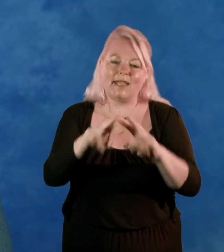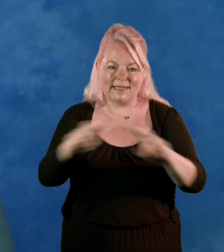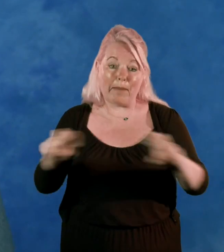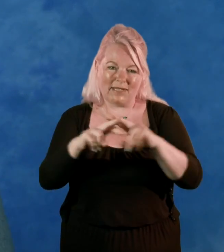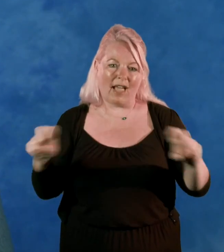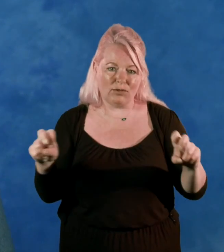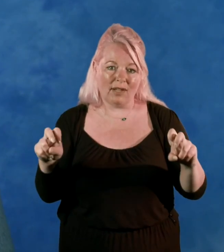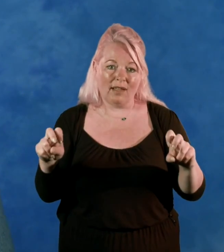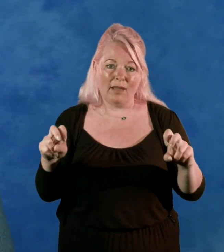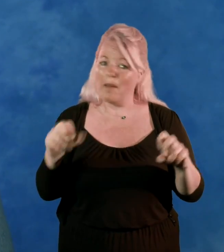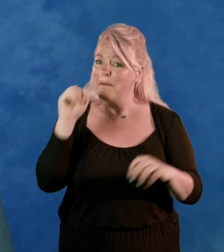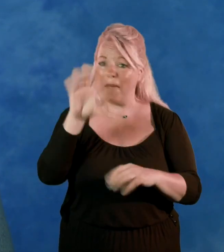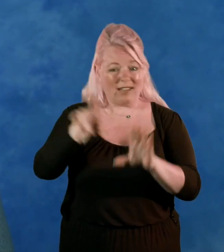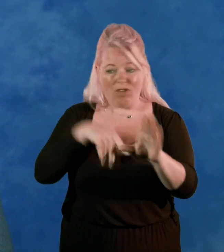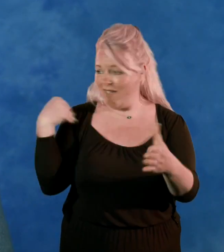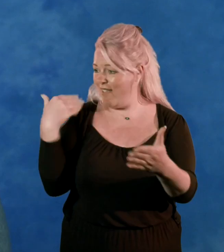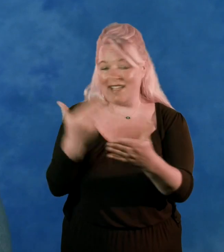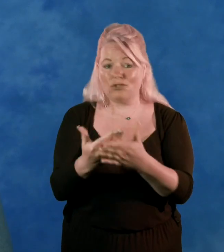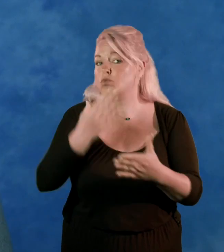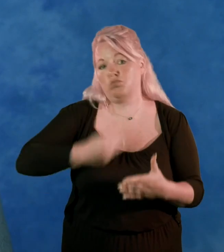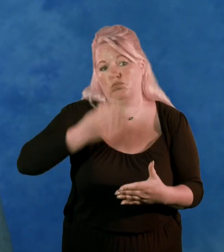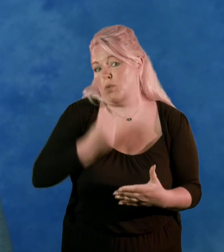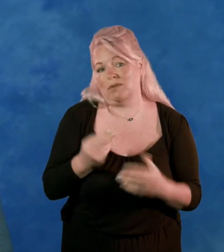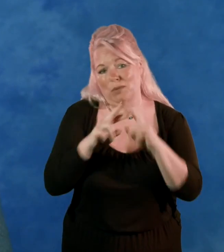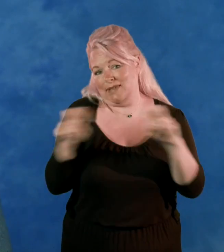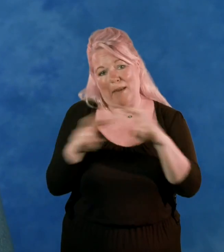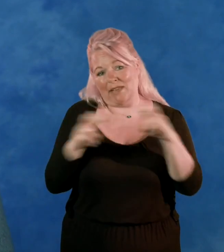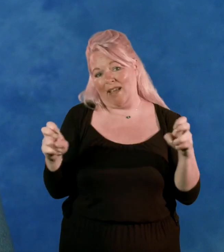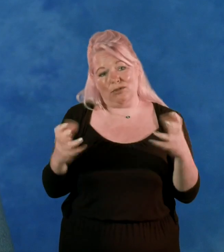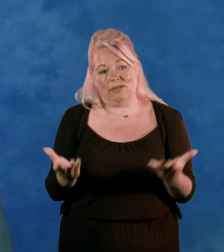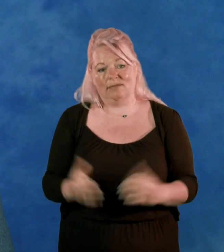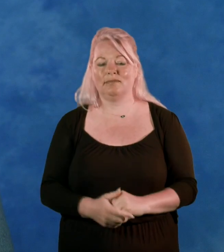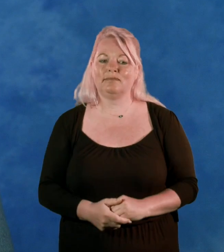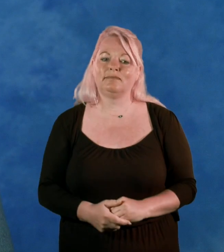after all these years it's second nature to you.